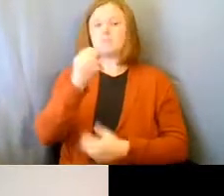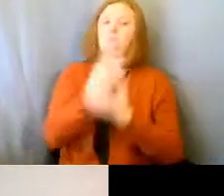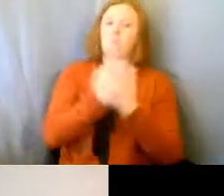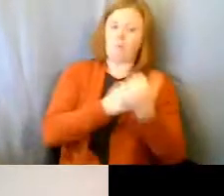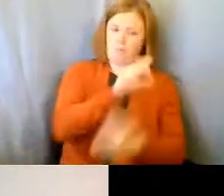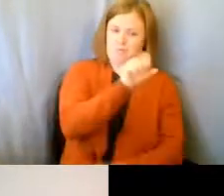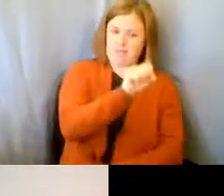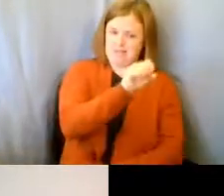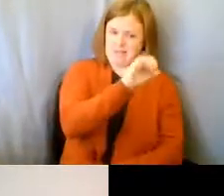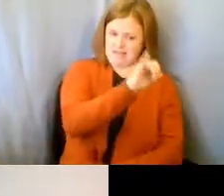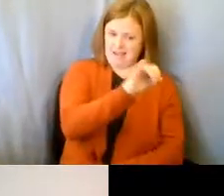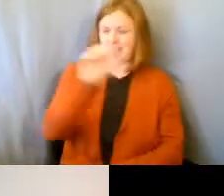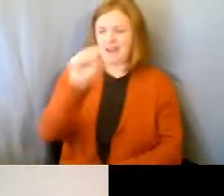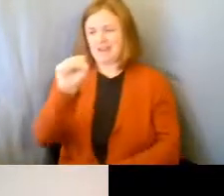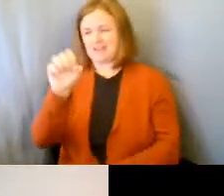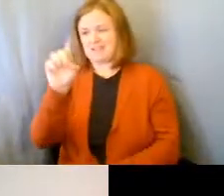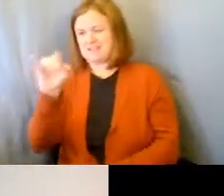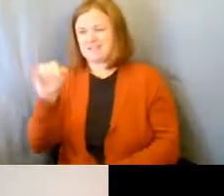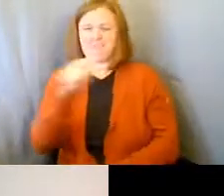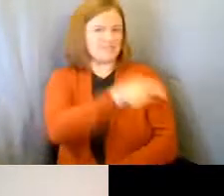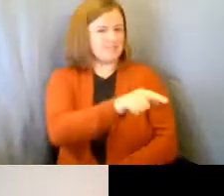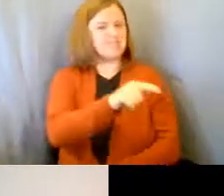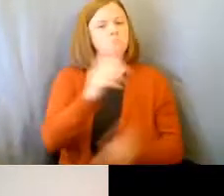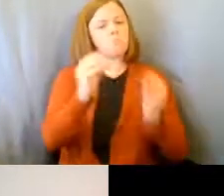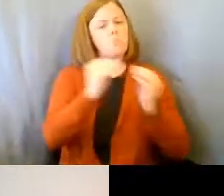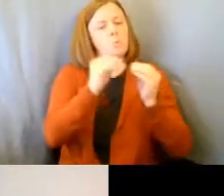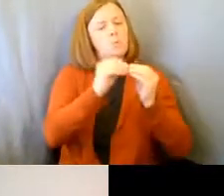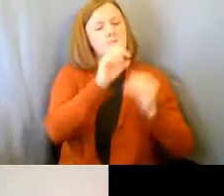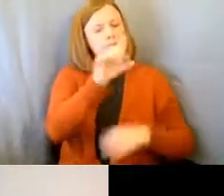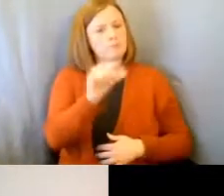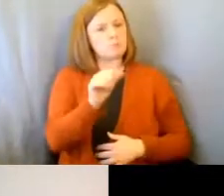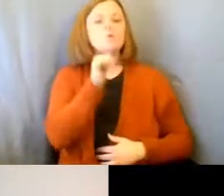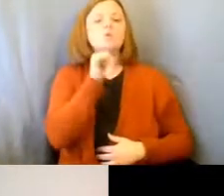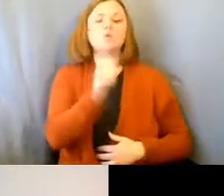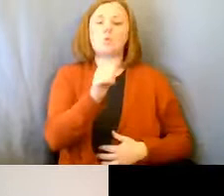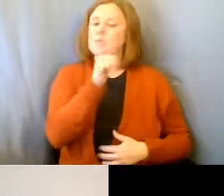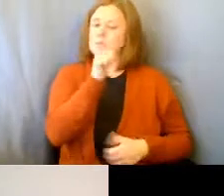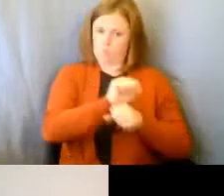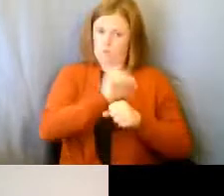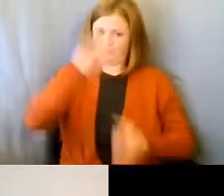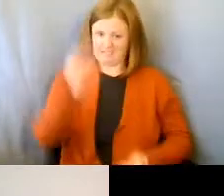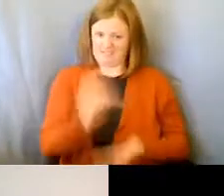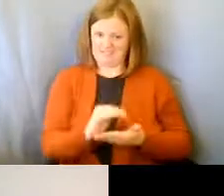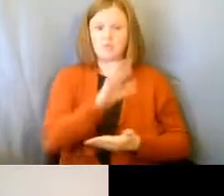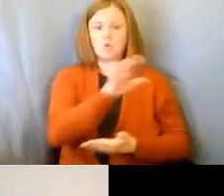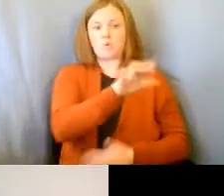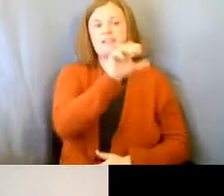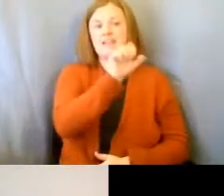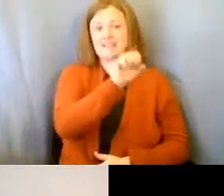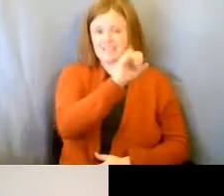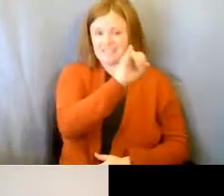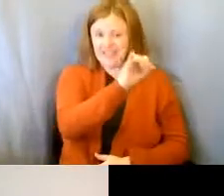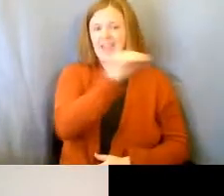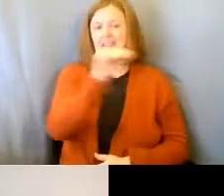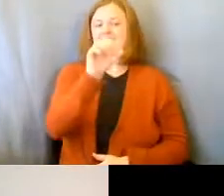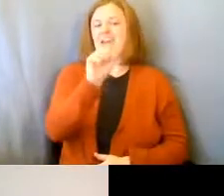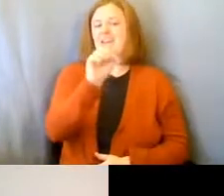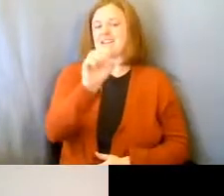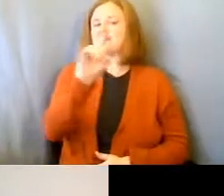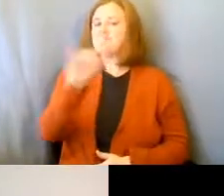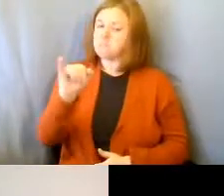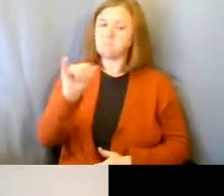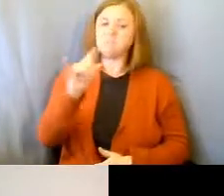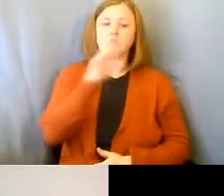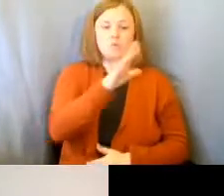because he's not worked nearly as much. So his Social Security Disability Insurance that he paid into the